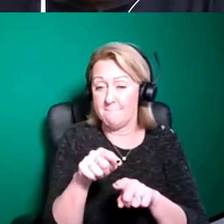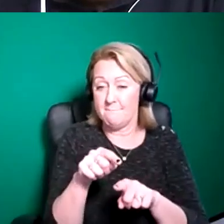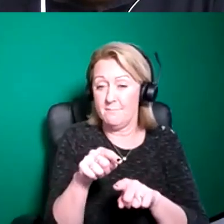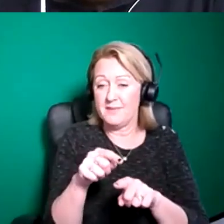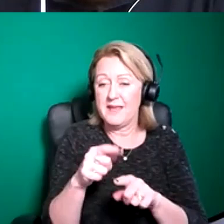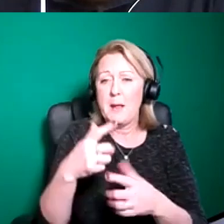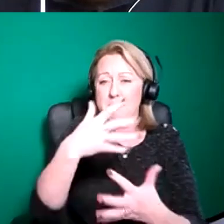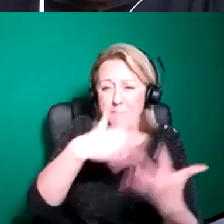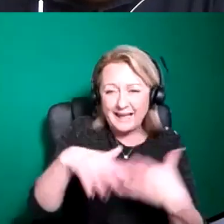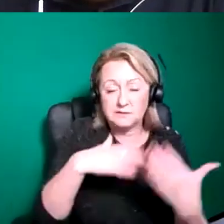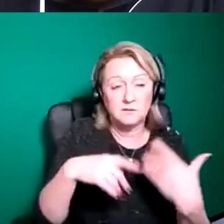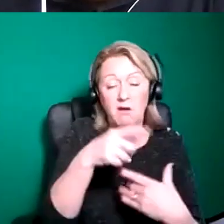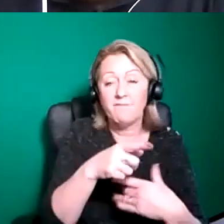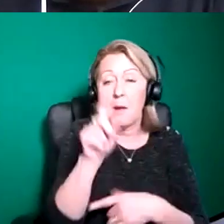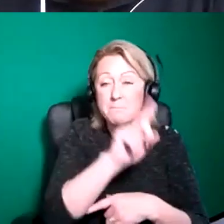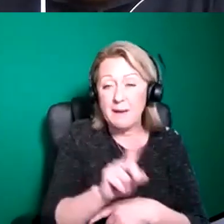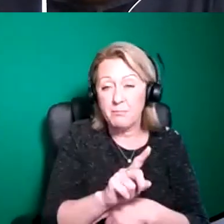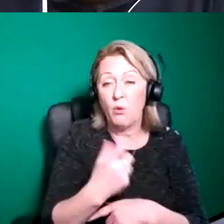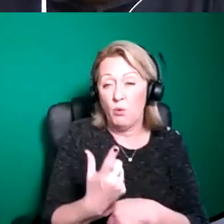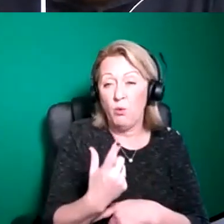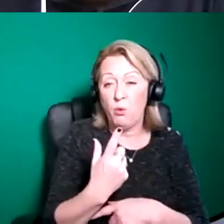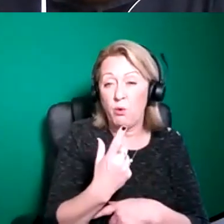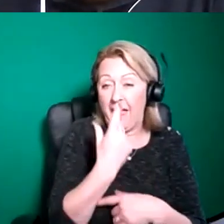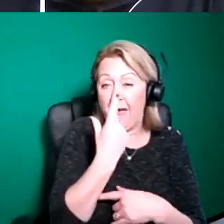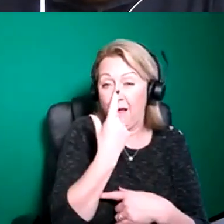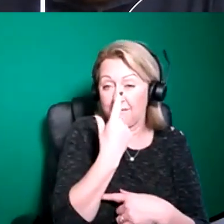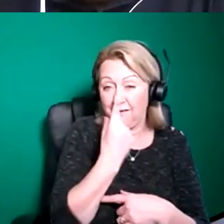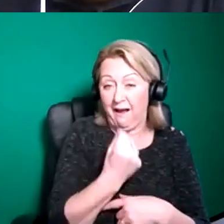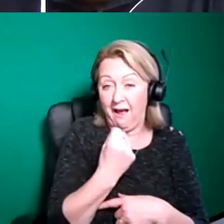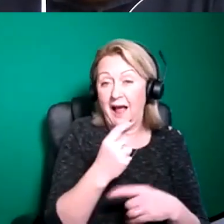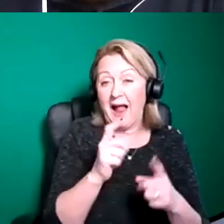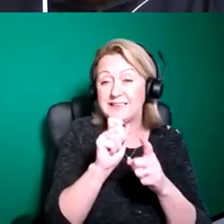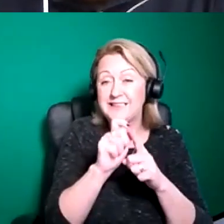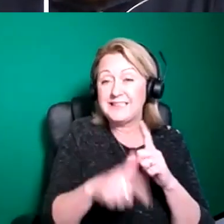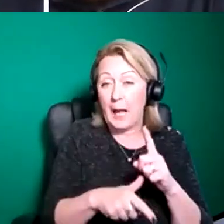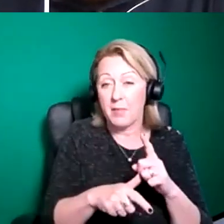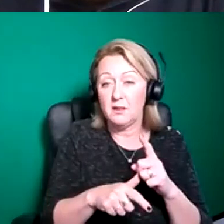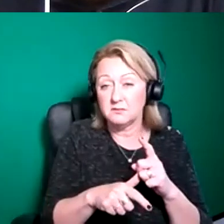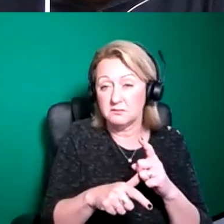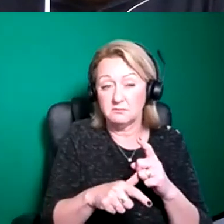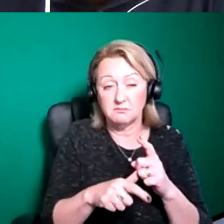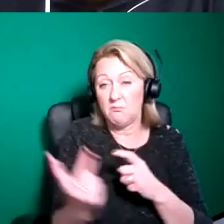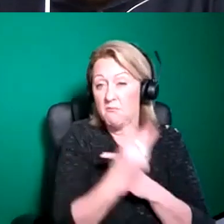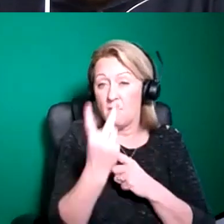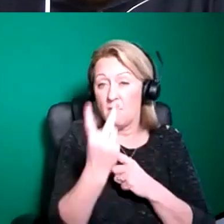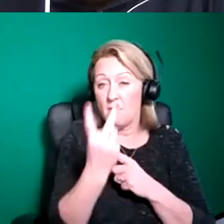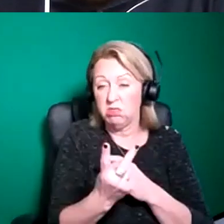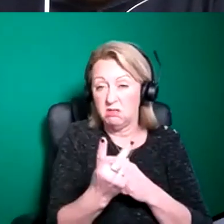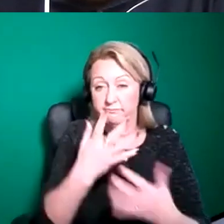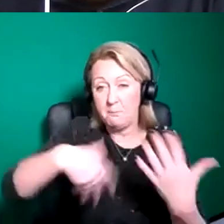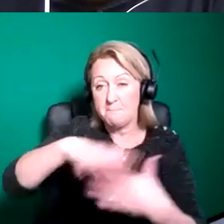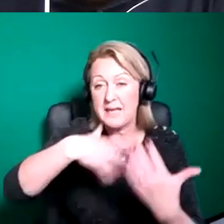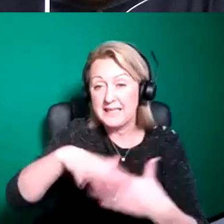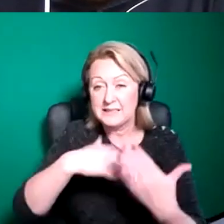mix of abled and uh disabled dancers and performers and uh we've also done sort of uh